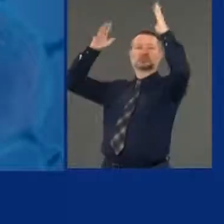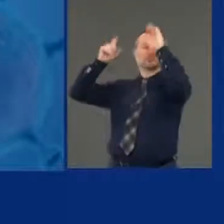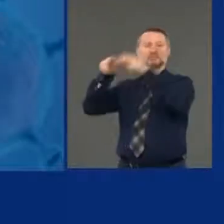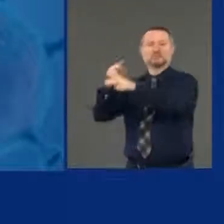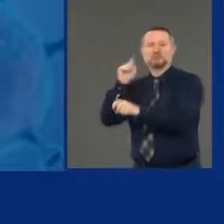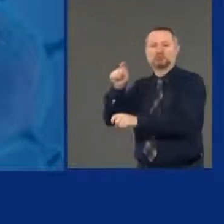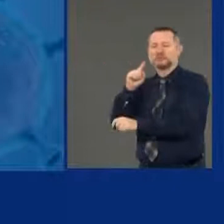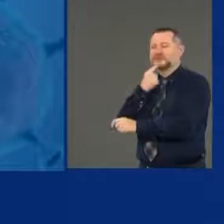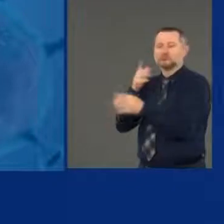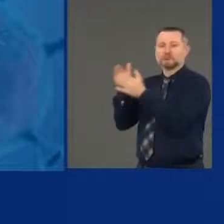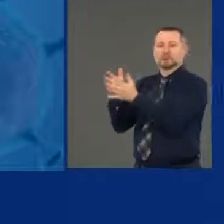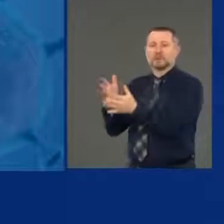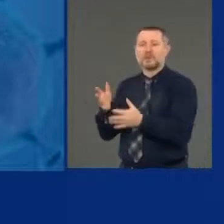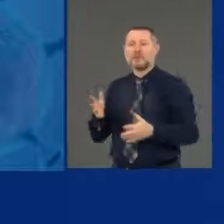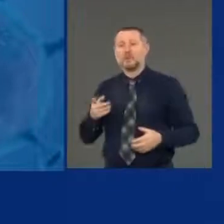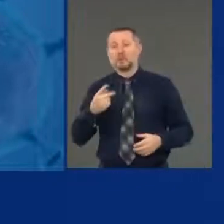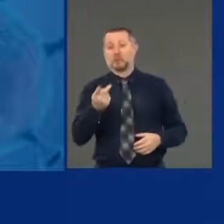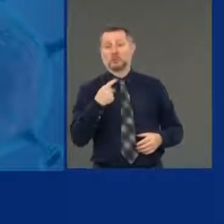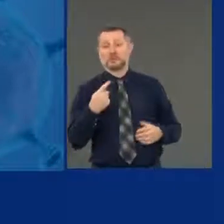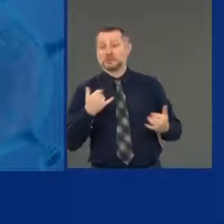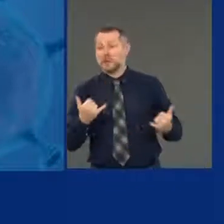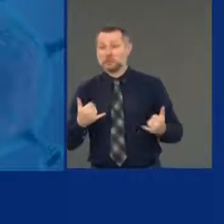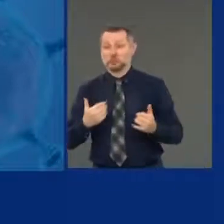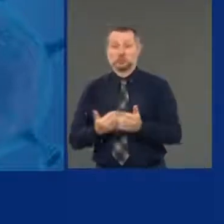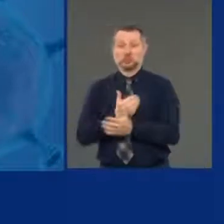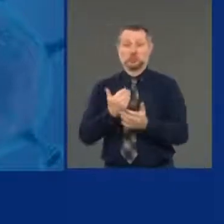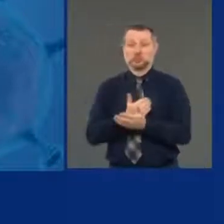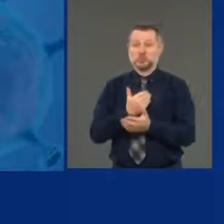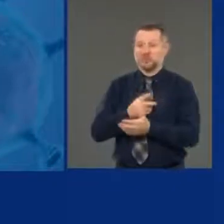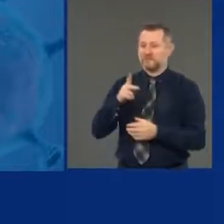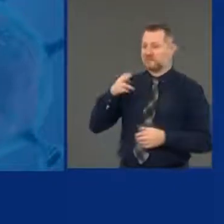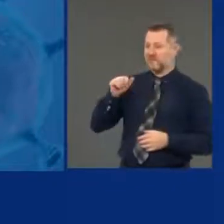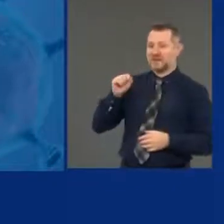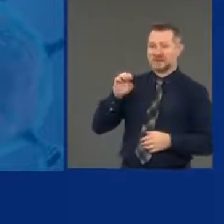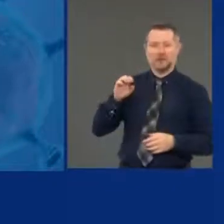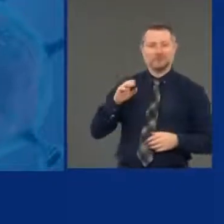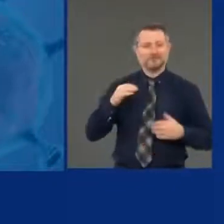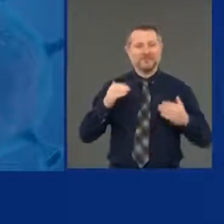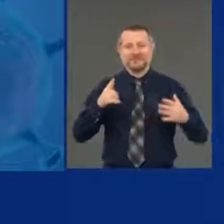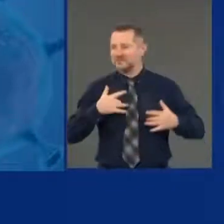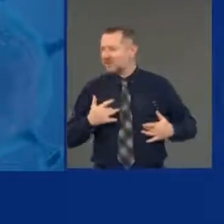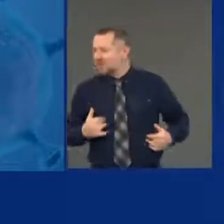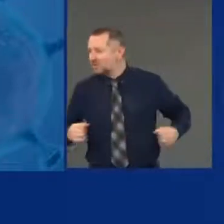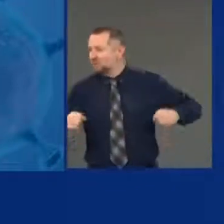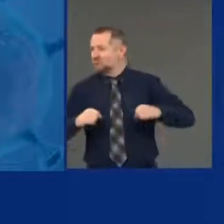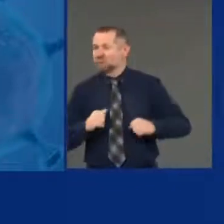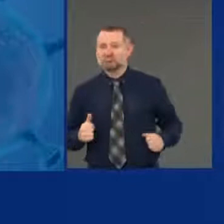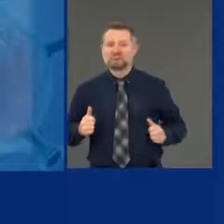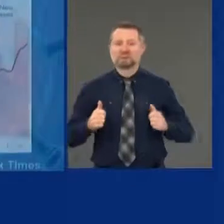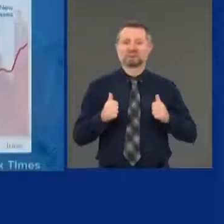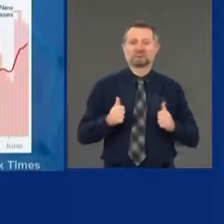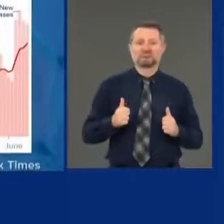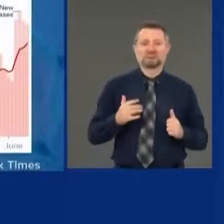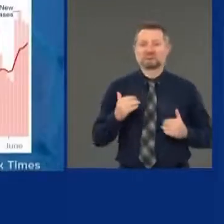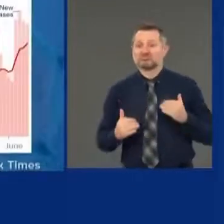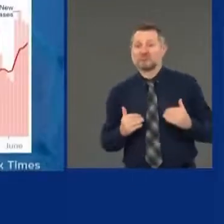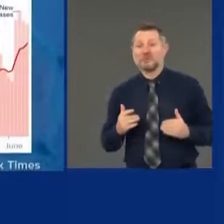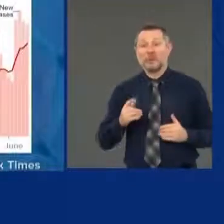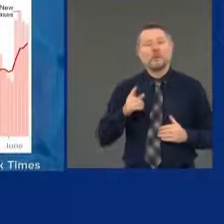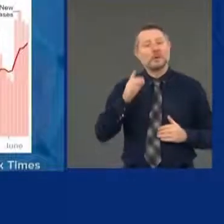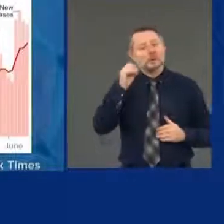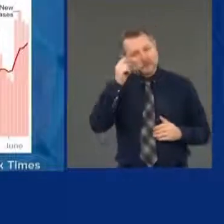So we're in a new phase. We're feeling good. We've done great. But we have to stay smart